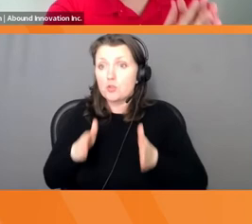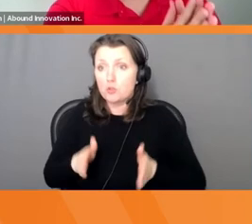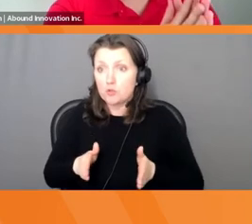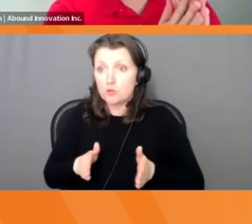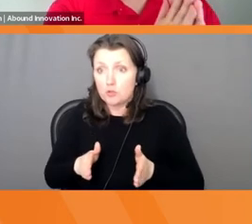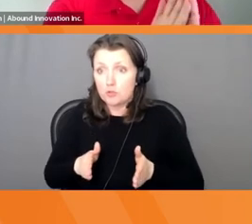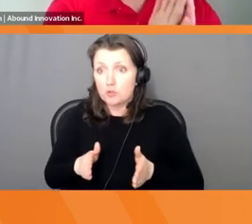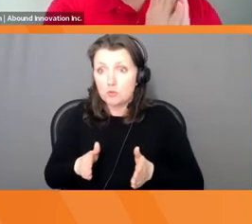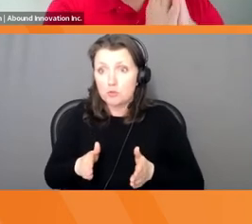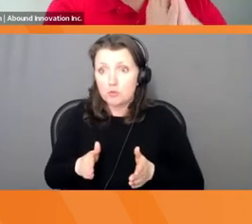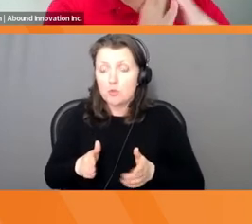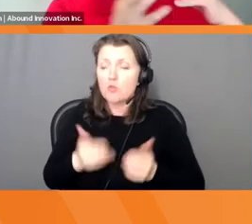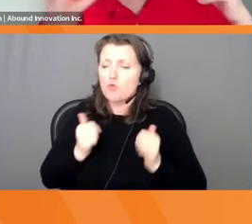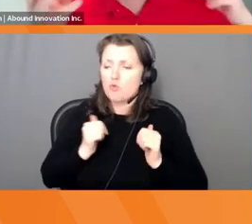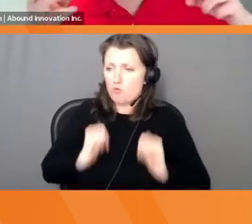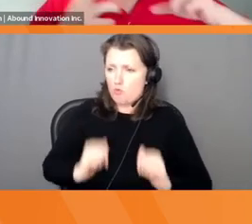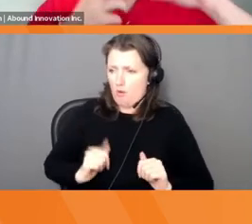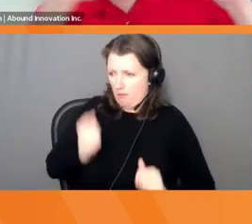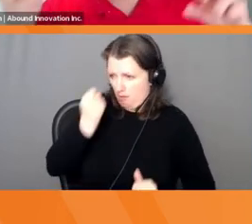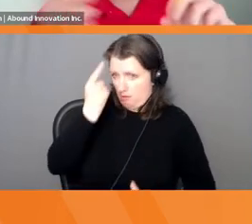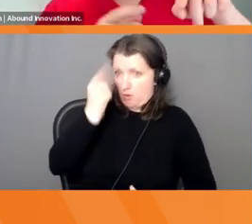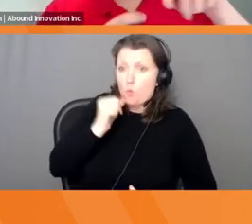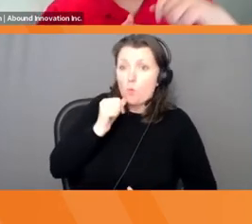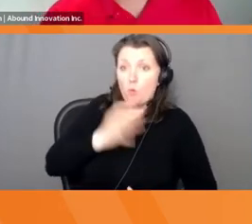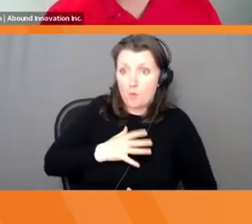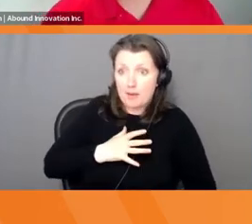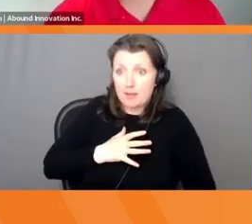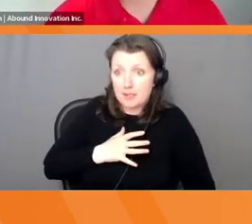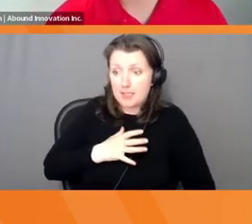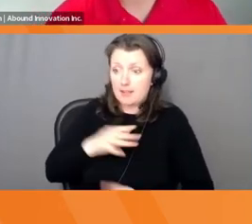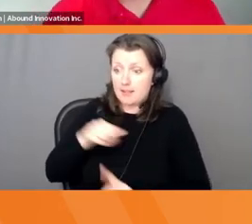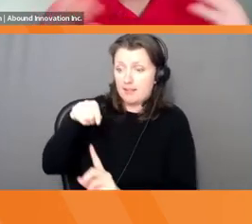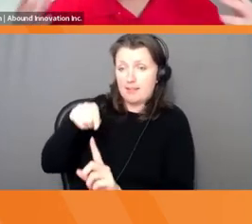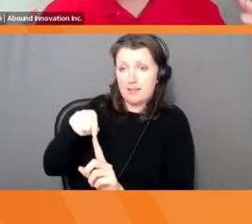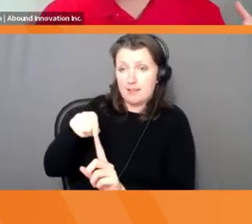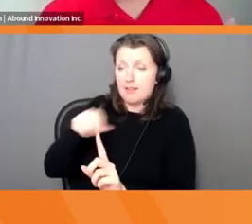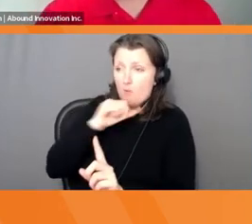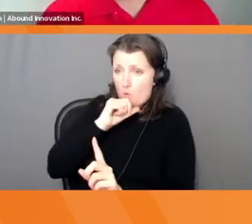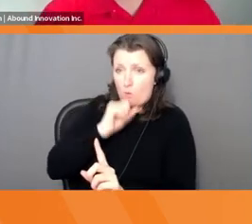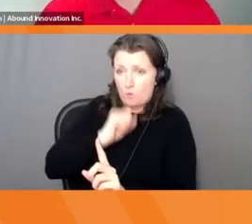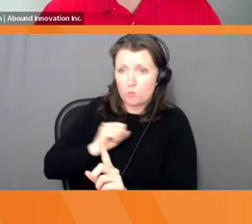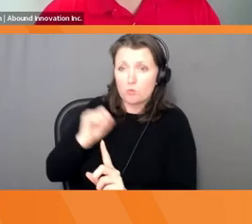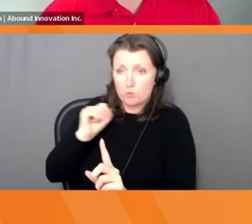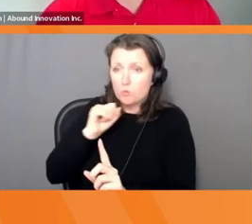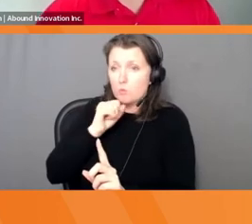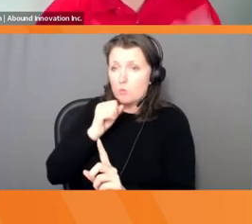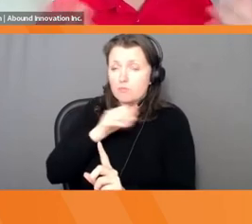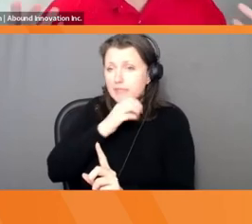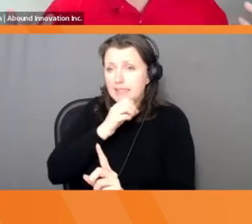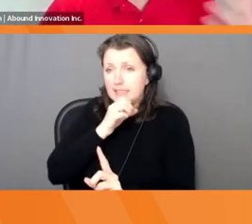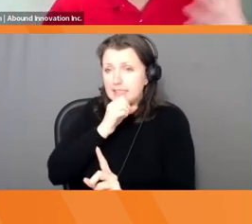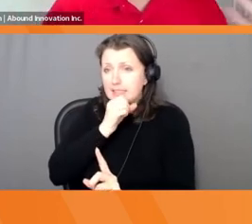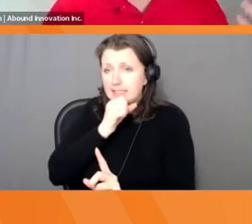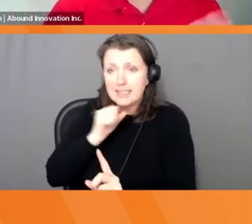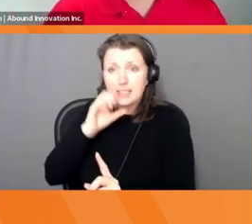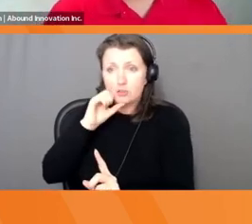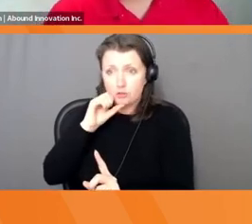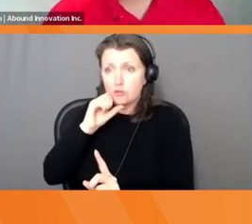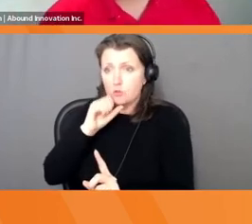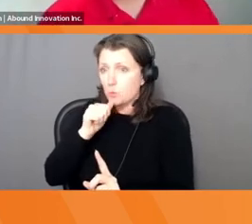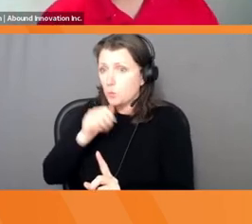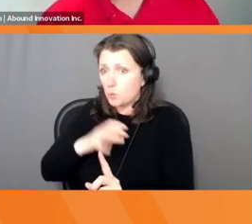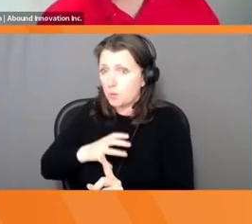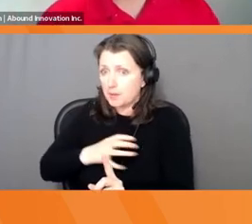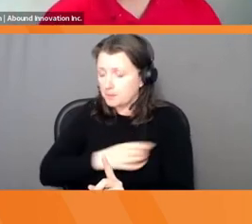elderly woman, if she had any difficulty opening a prescription bottle, so they were actually in her home. And they're like, Hey, do you have problems